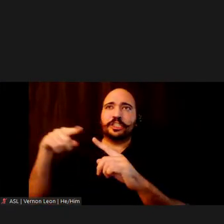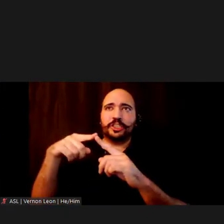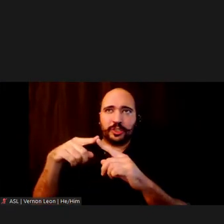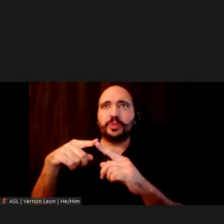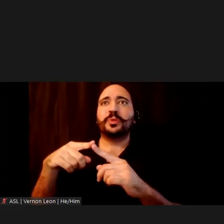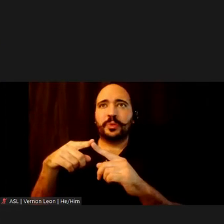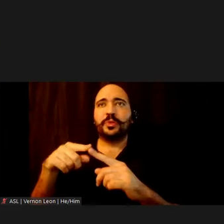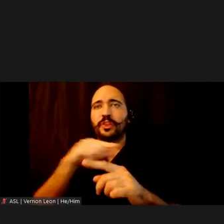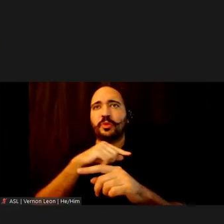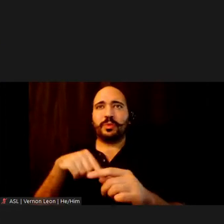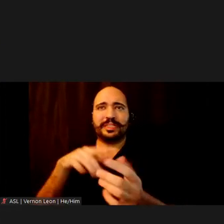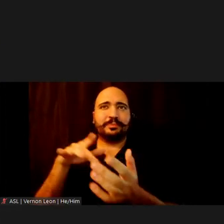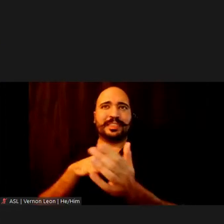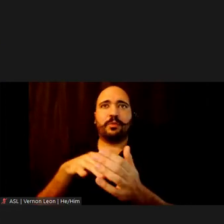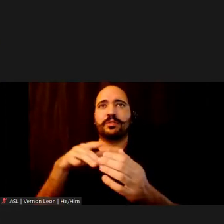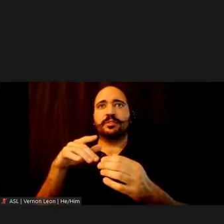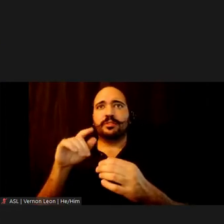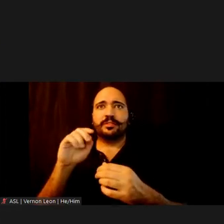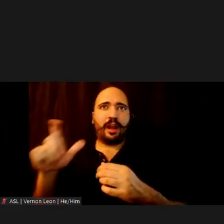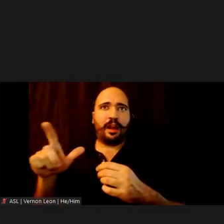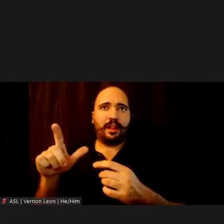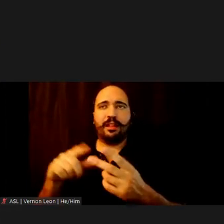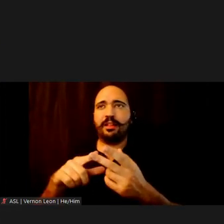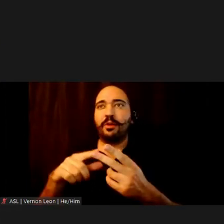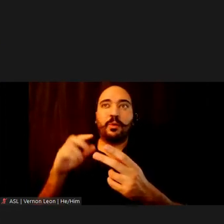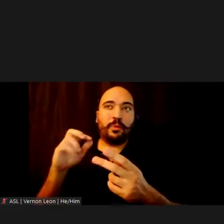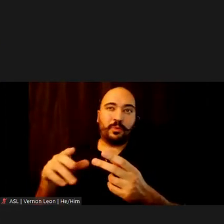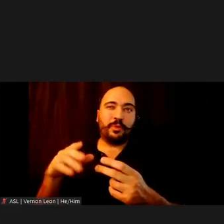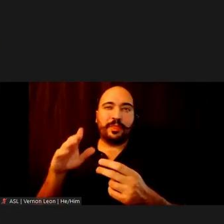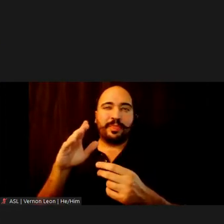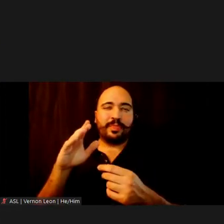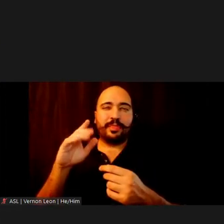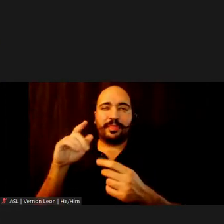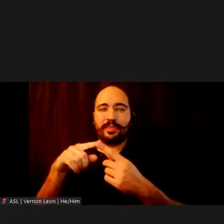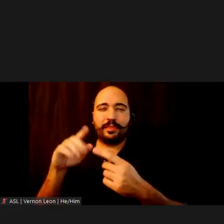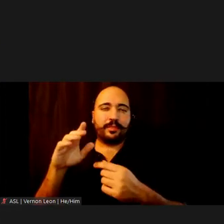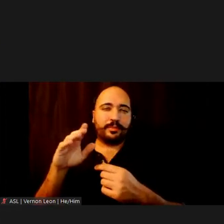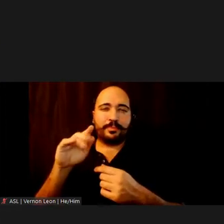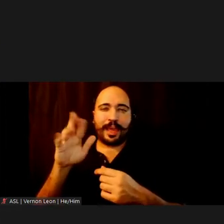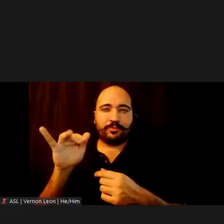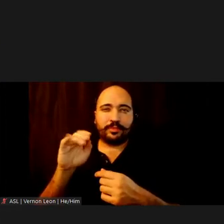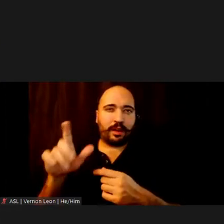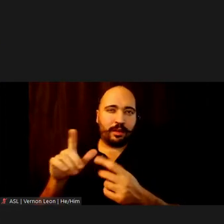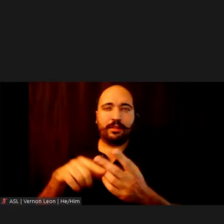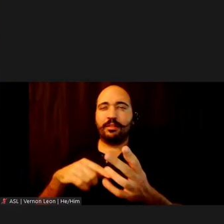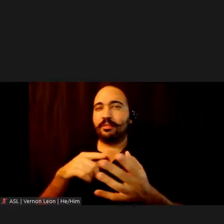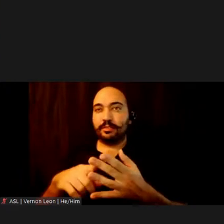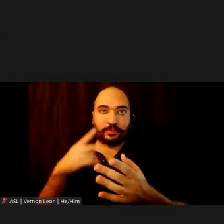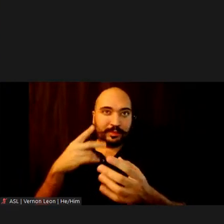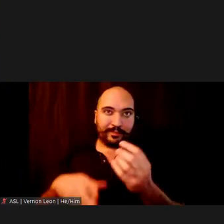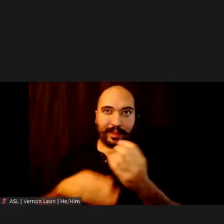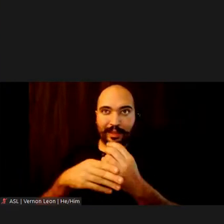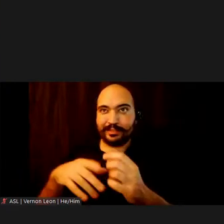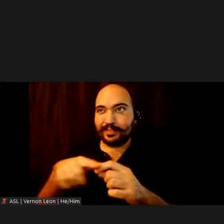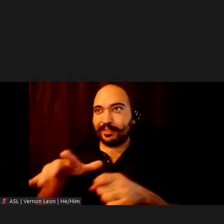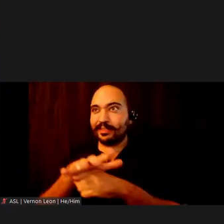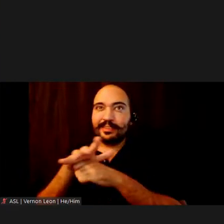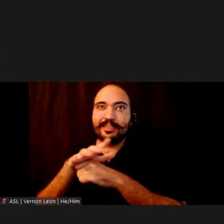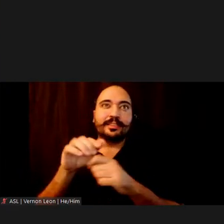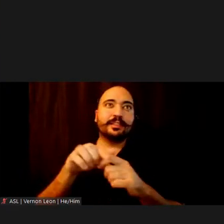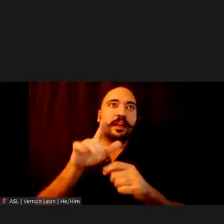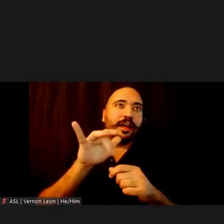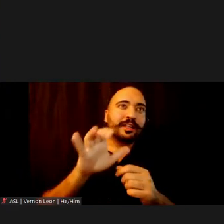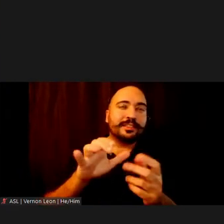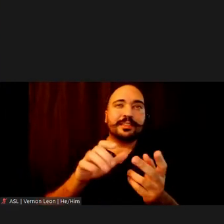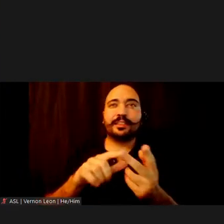will examine whether increases in traffic volumes would have the potential to affect neighborhoods near the two tunnels in Red Hook, Carroll Gardens, and Long Island City, where environmental justice